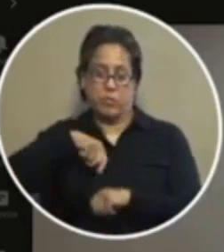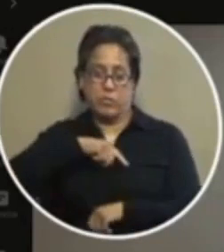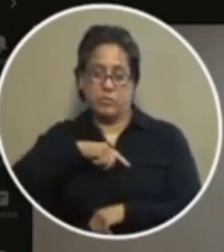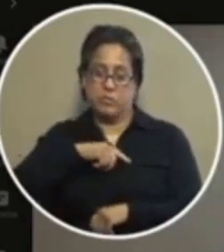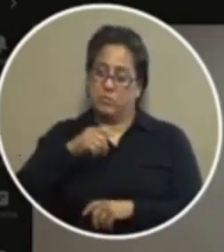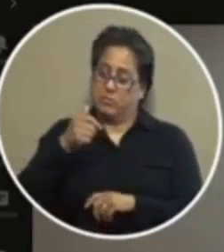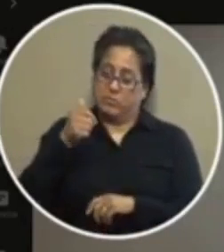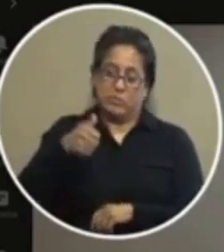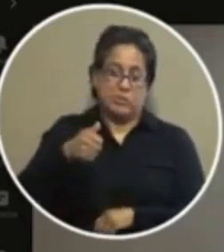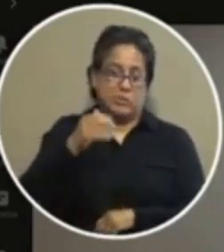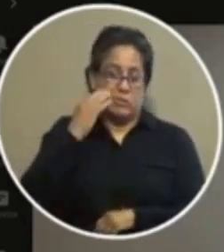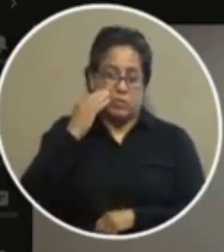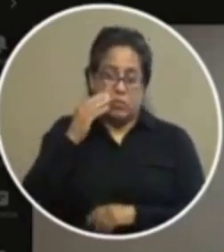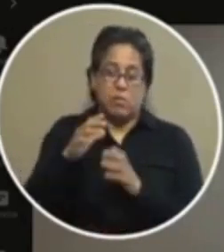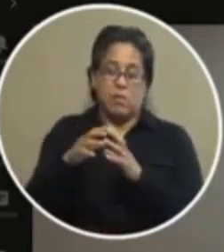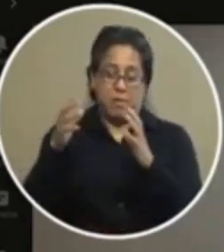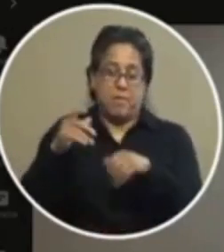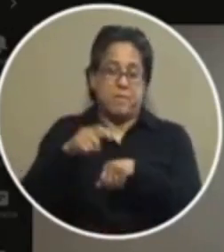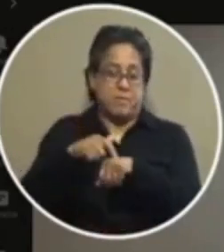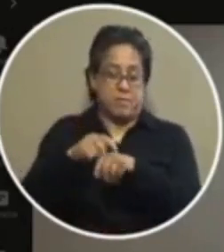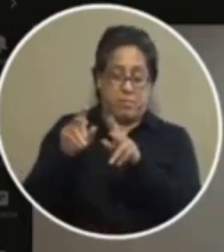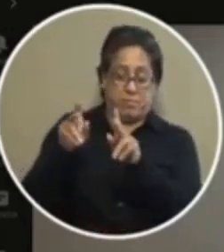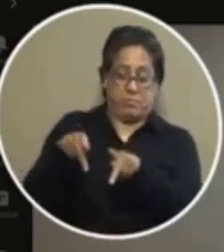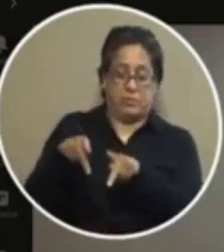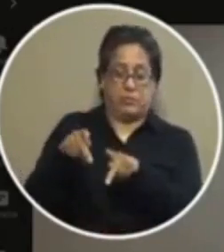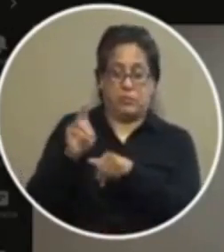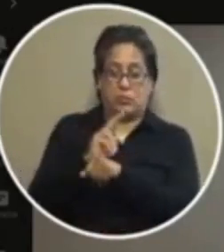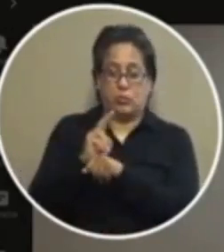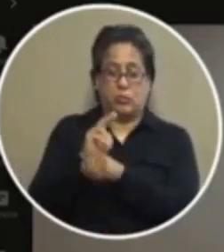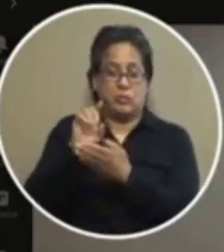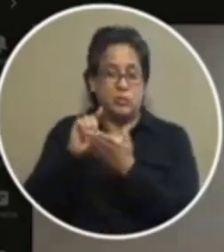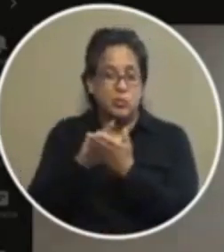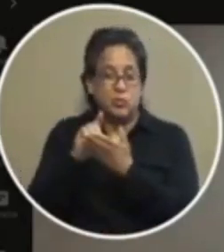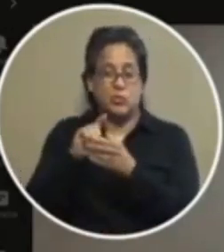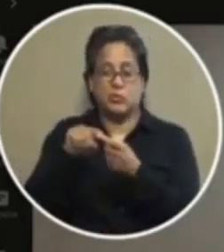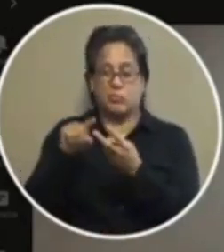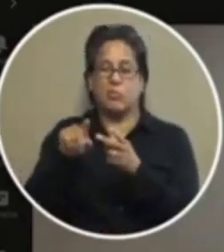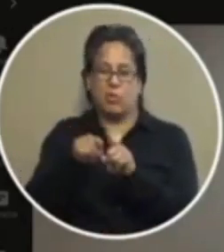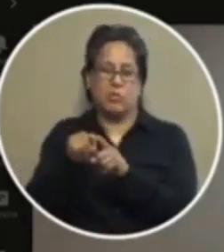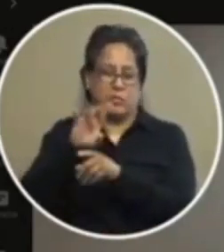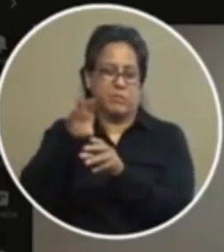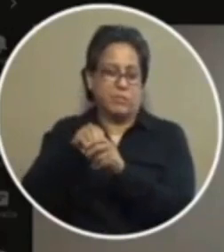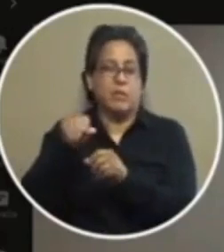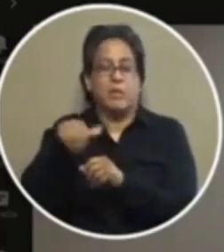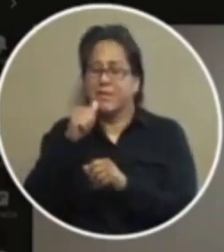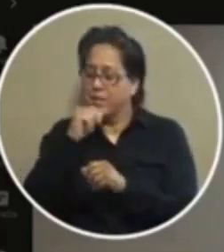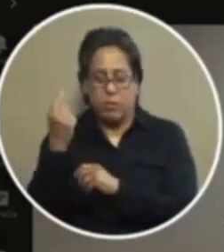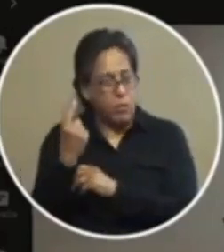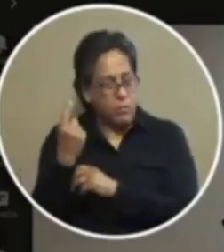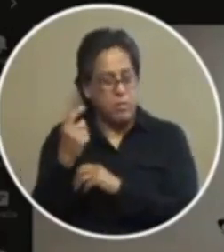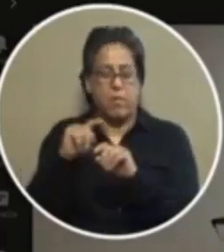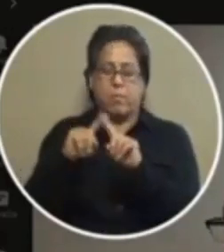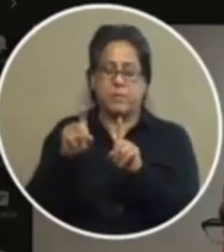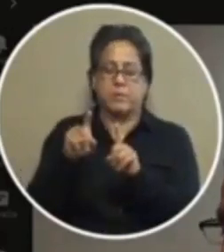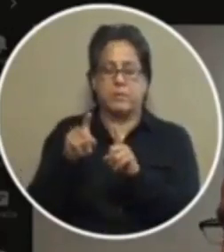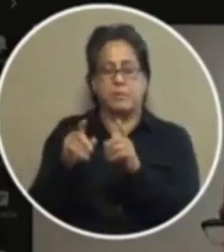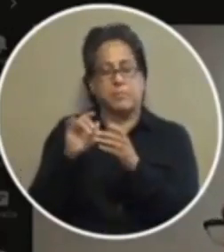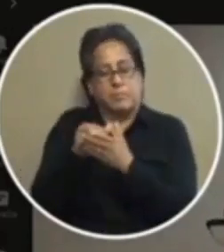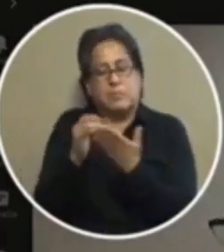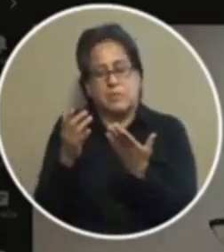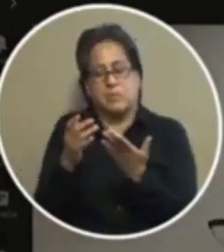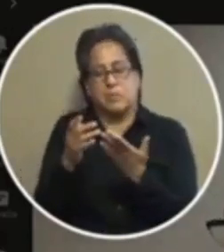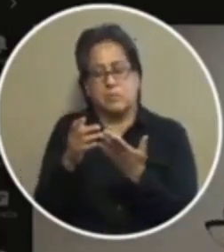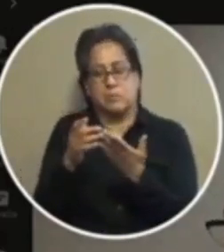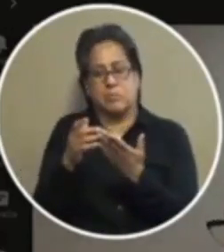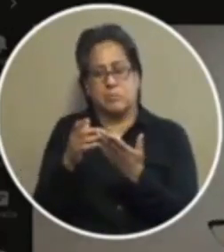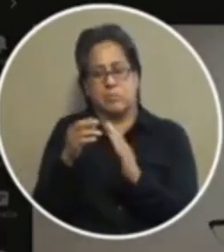yourself know that a lot of times when a person is using drugs they're also involved in other crimes not always but that seems to be the rule more